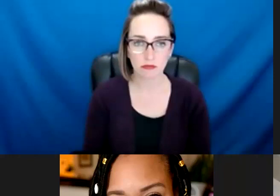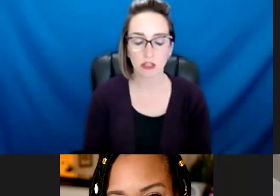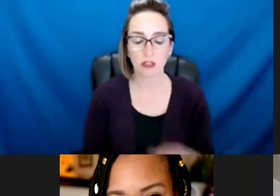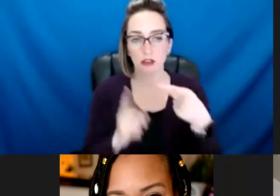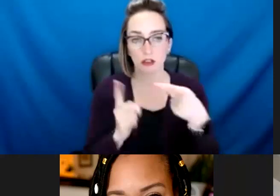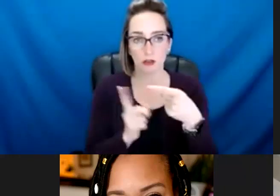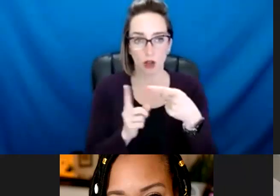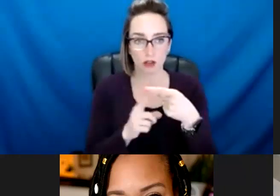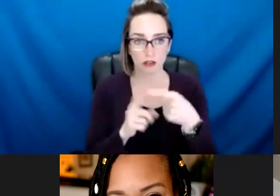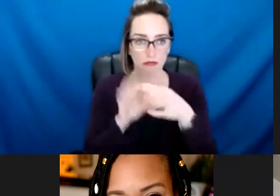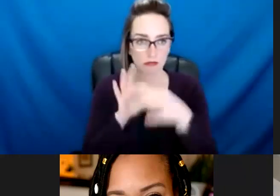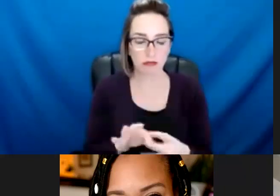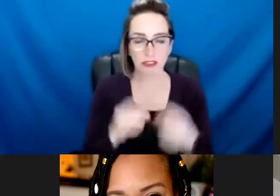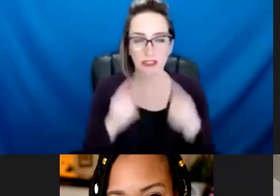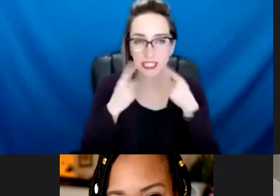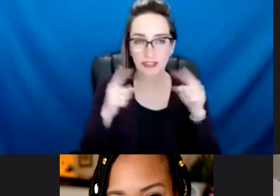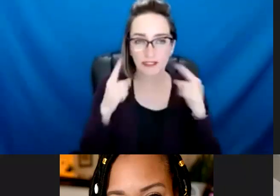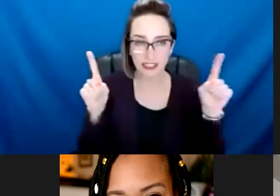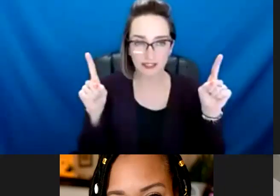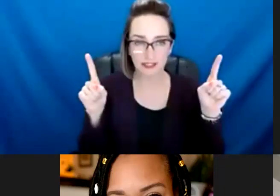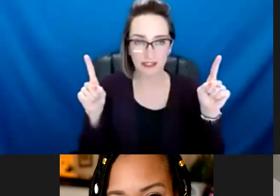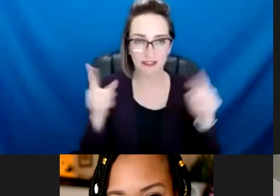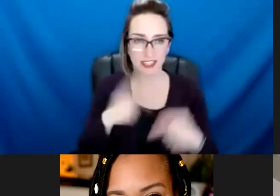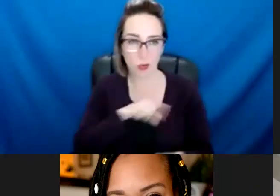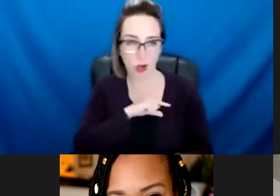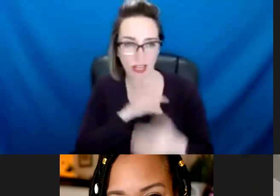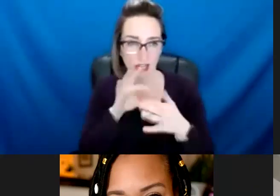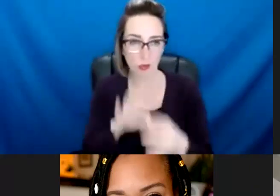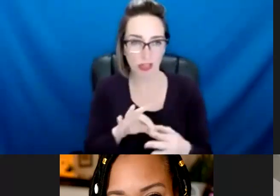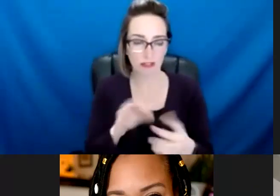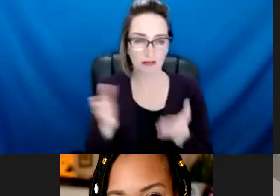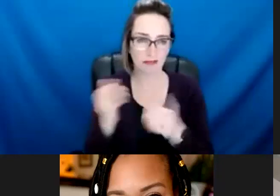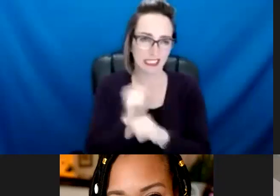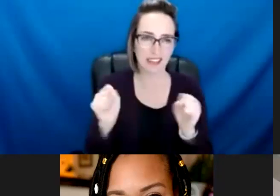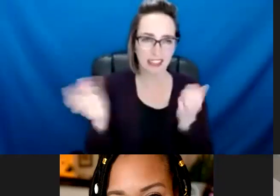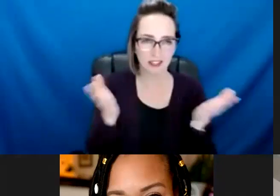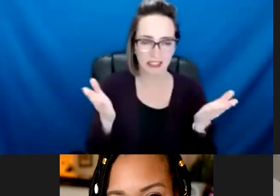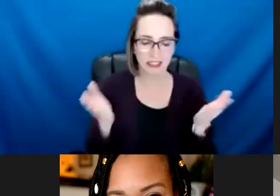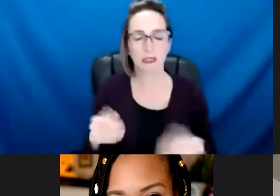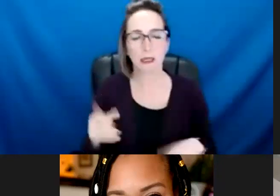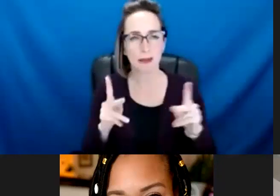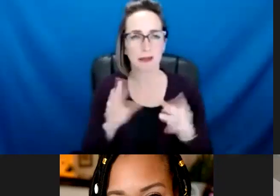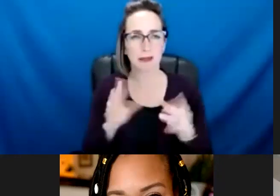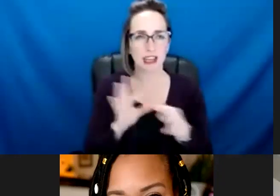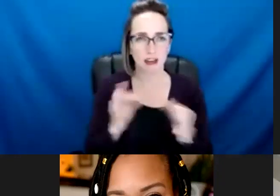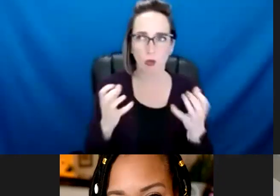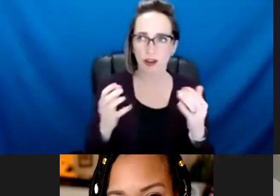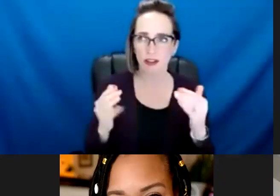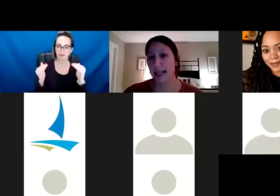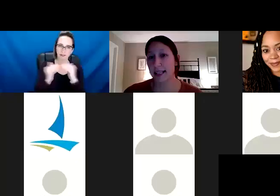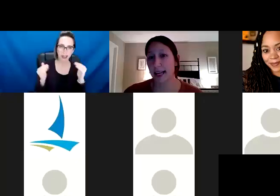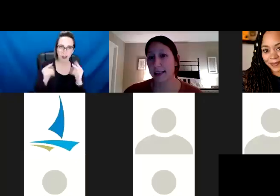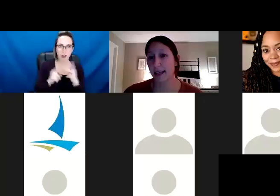and quality around community safety services. Folks felt the need for a fair, friendly, respectful, and timely